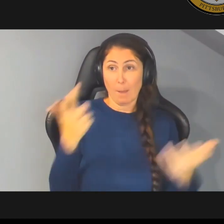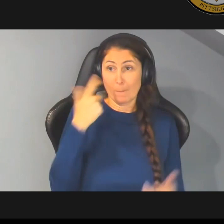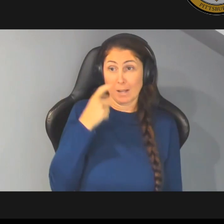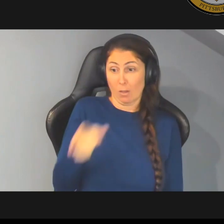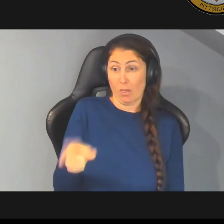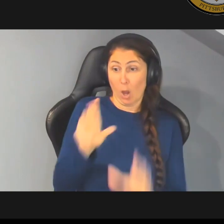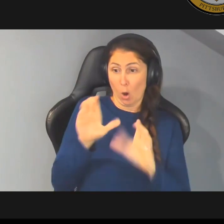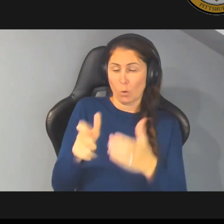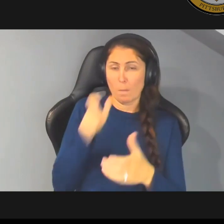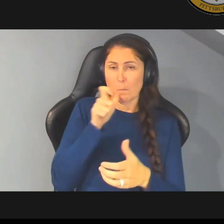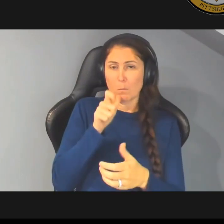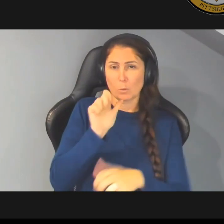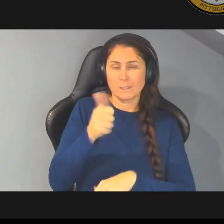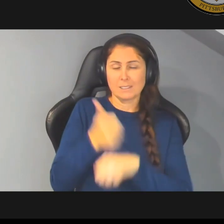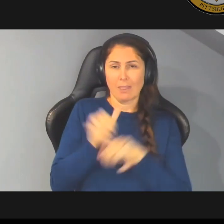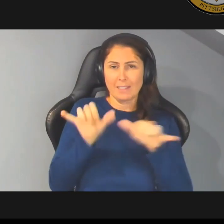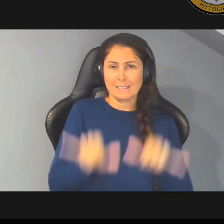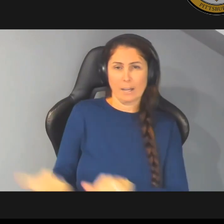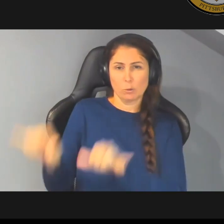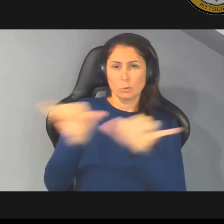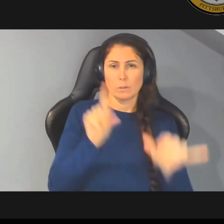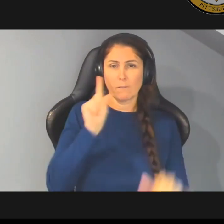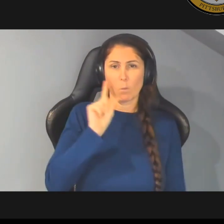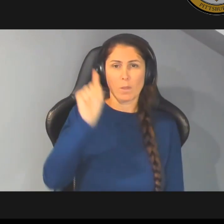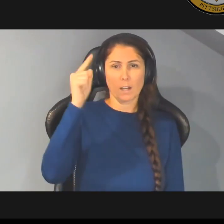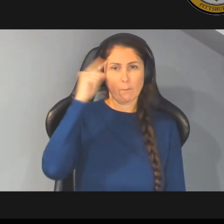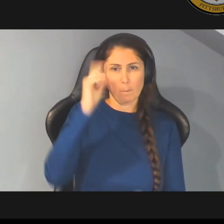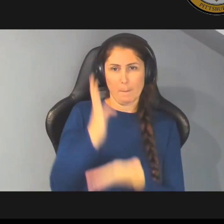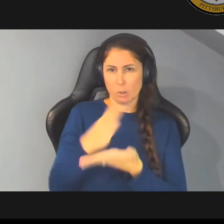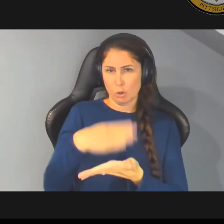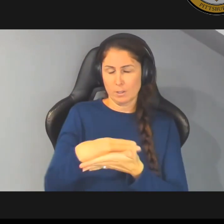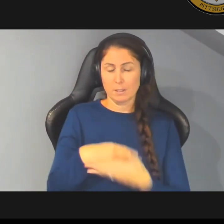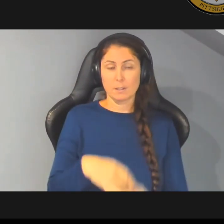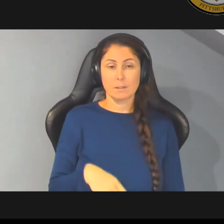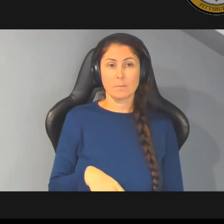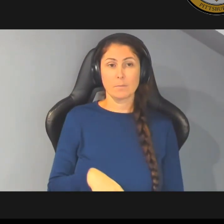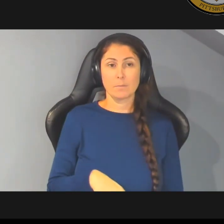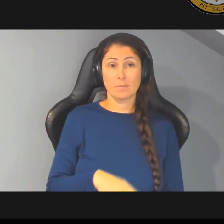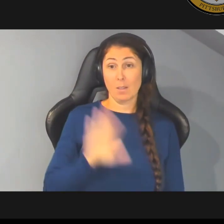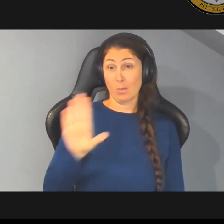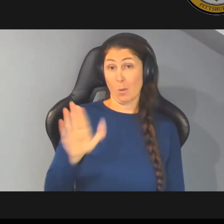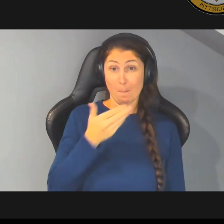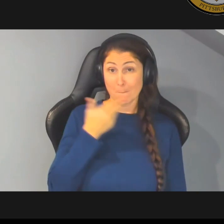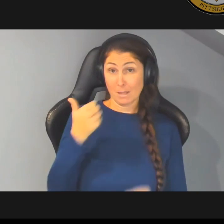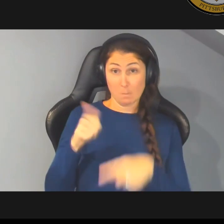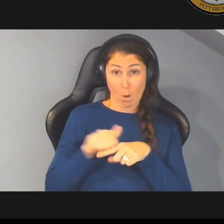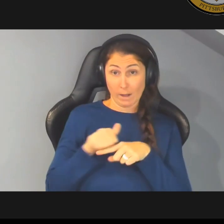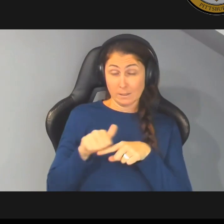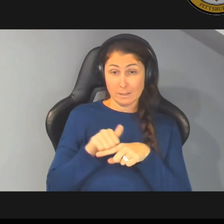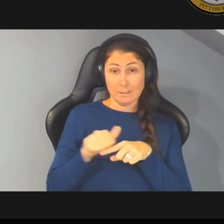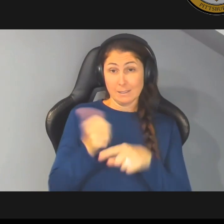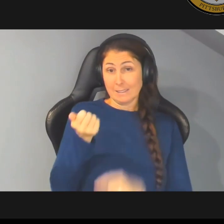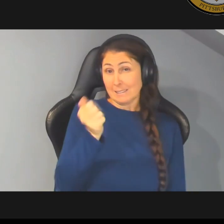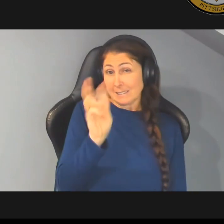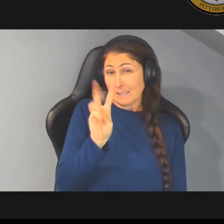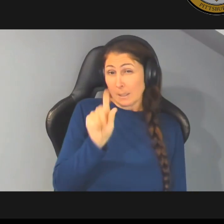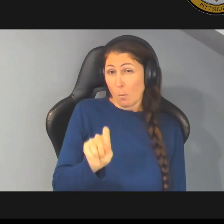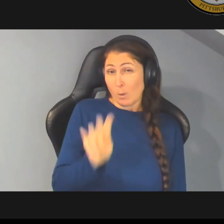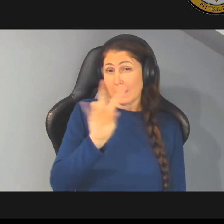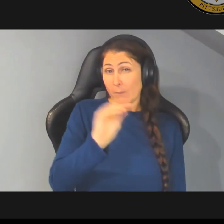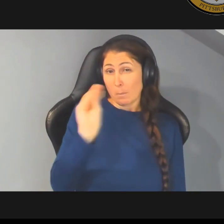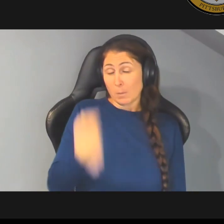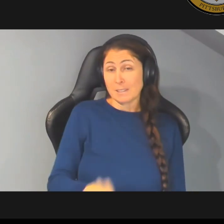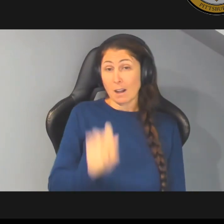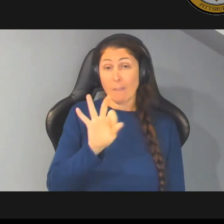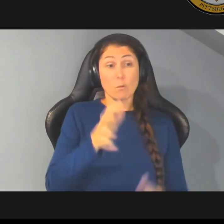standards for government budgeting and uh their their best practice is 16.7 percent of your remaining